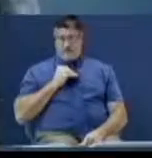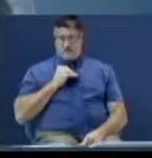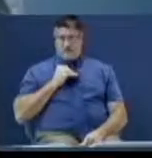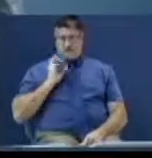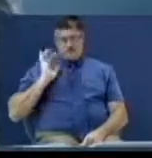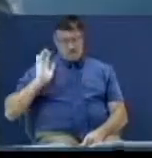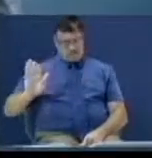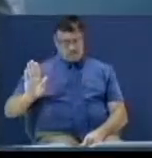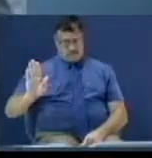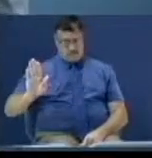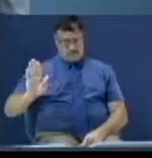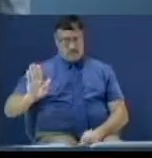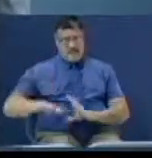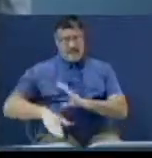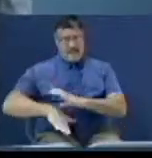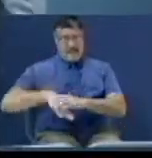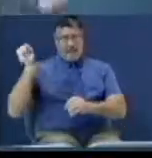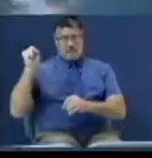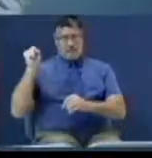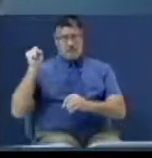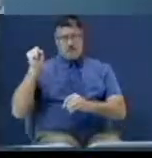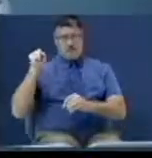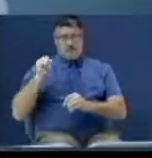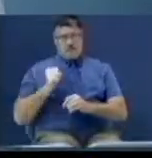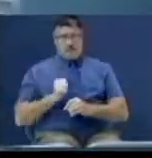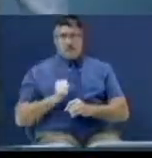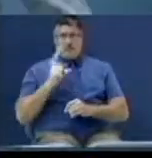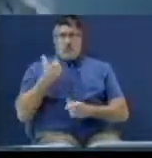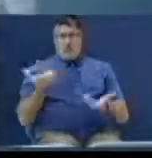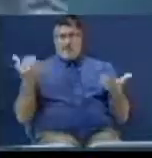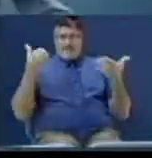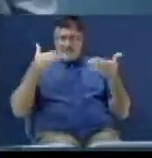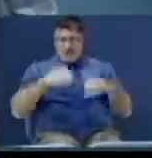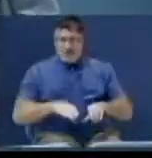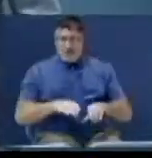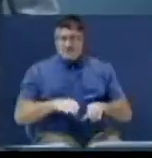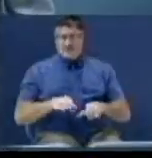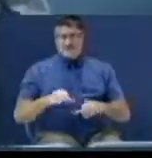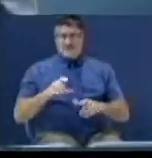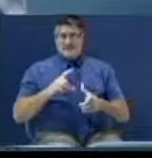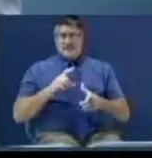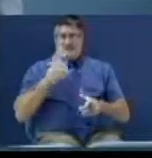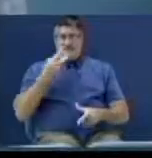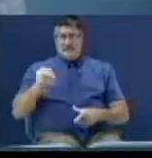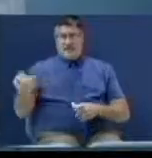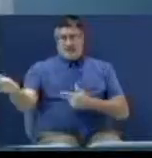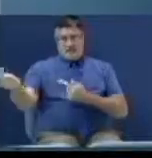Get out! And the one that calls them to come, tell him to get out!